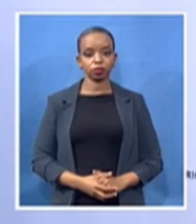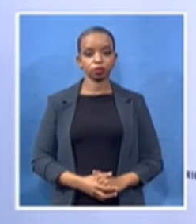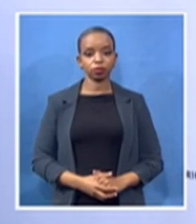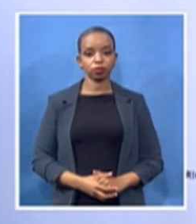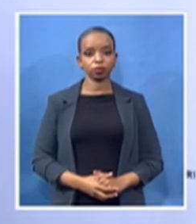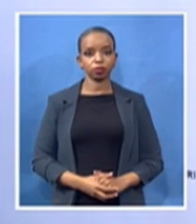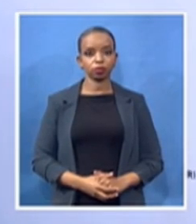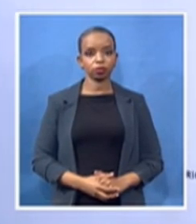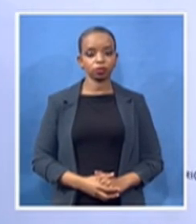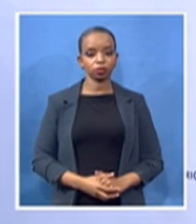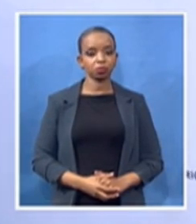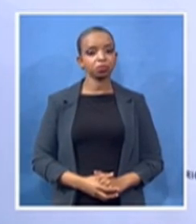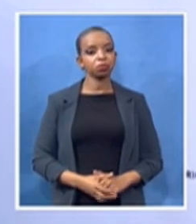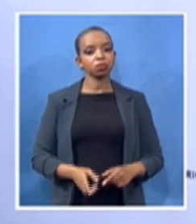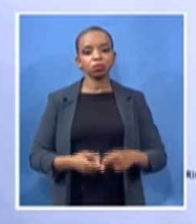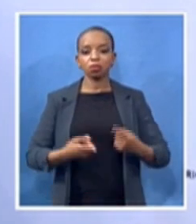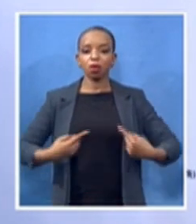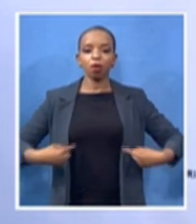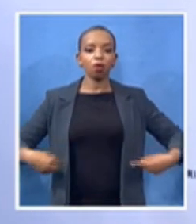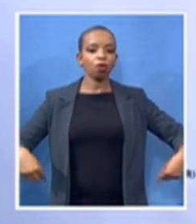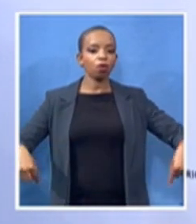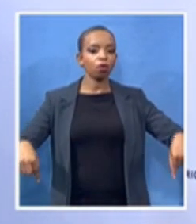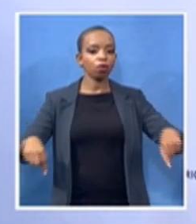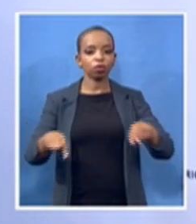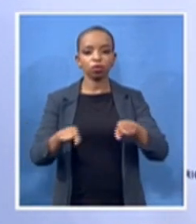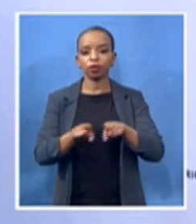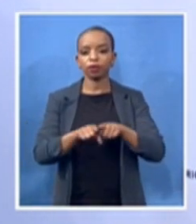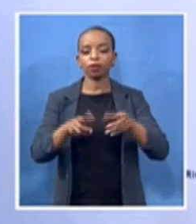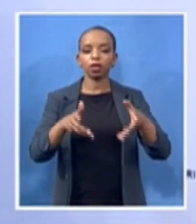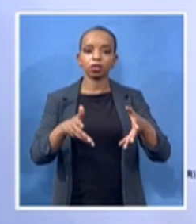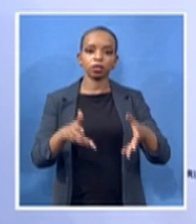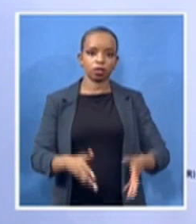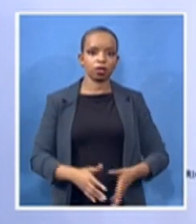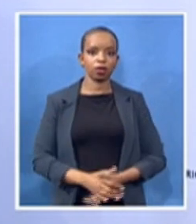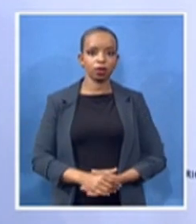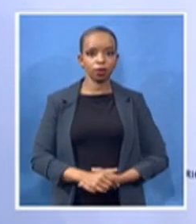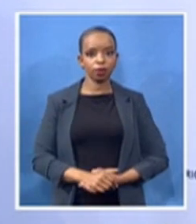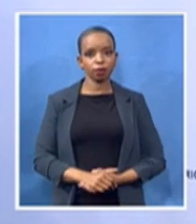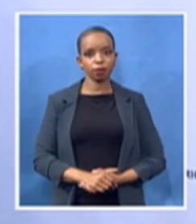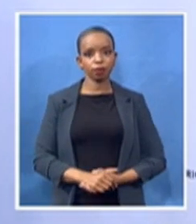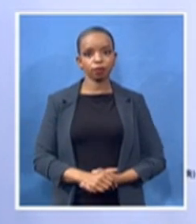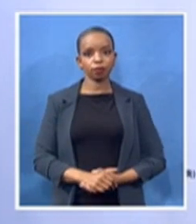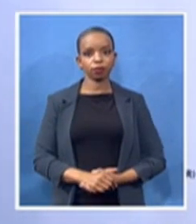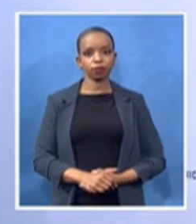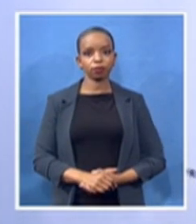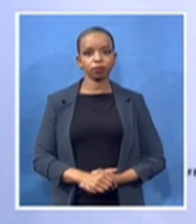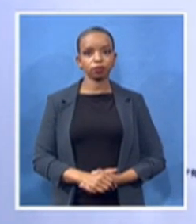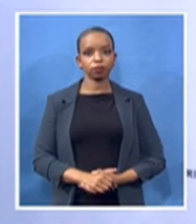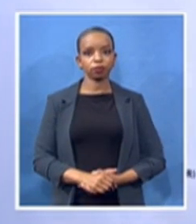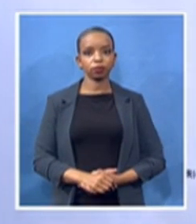we must